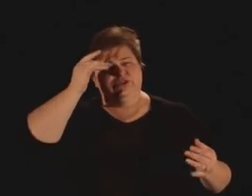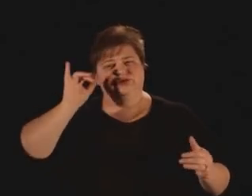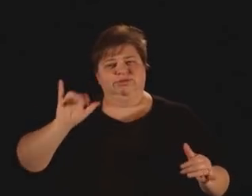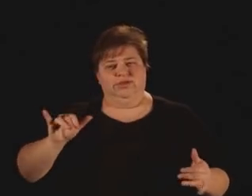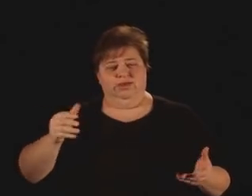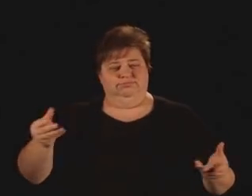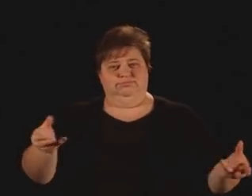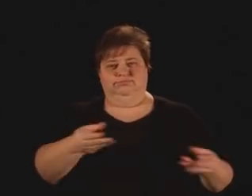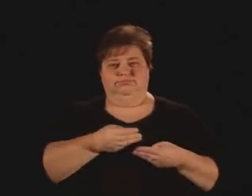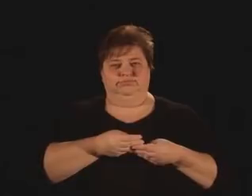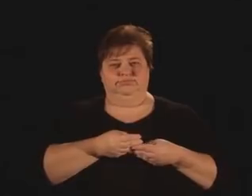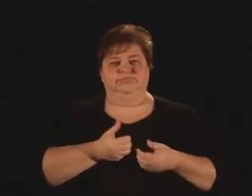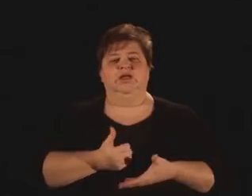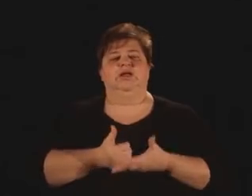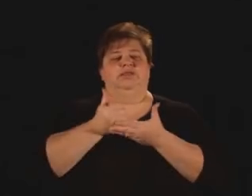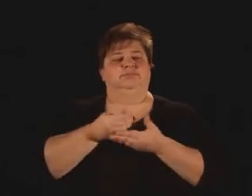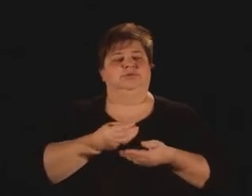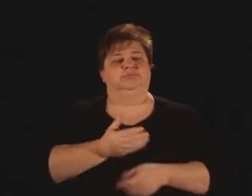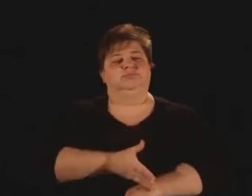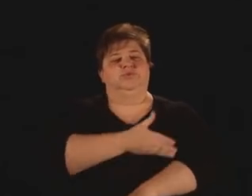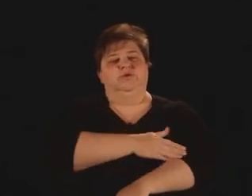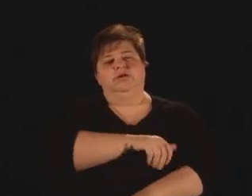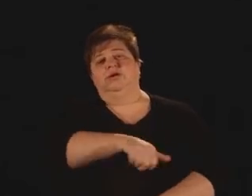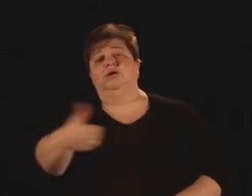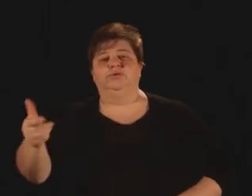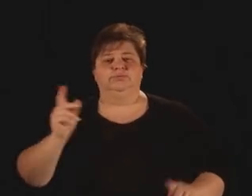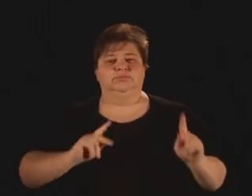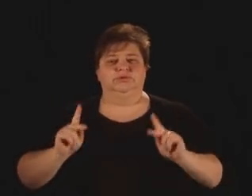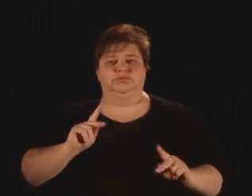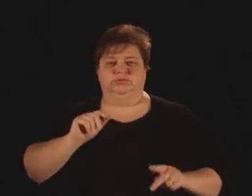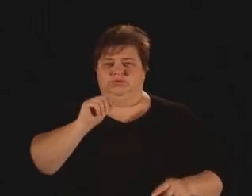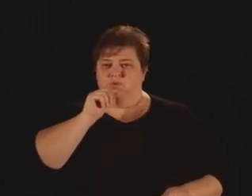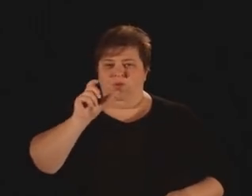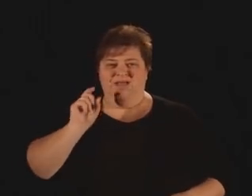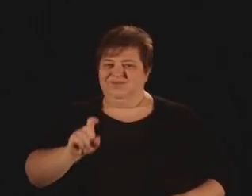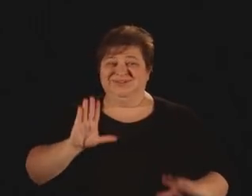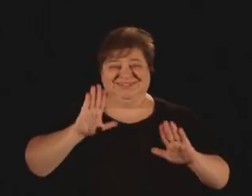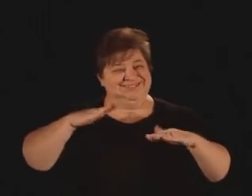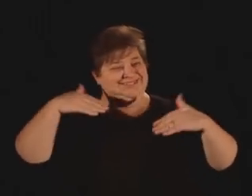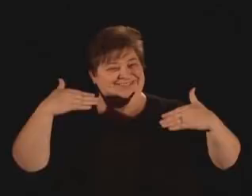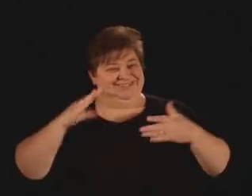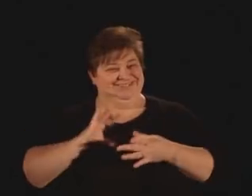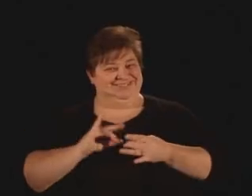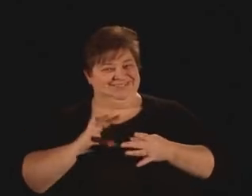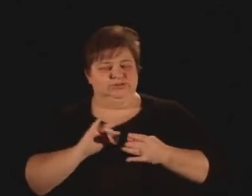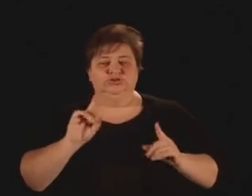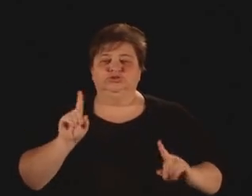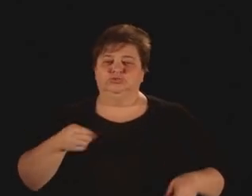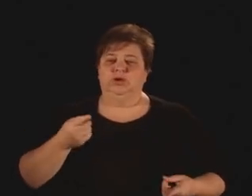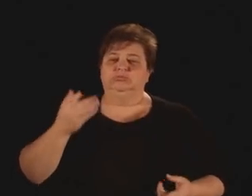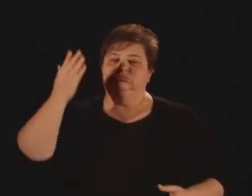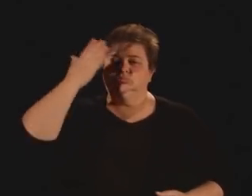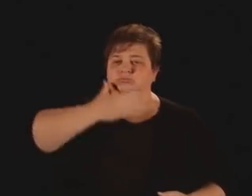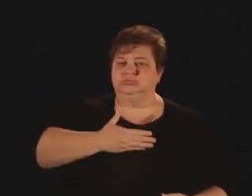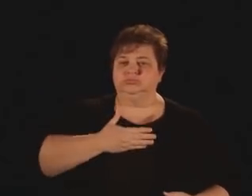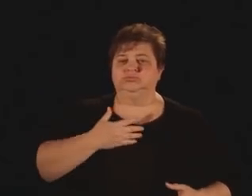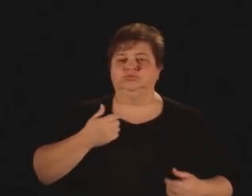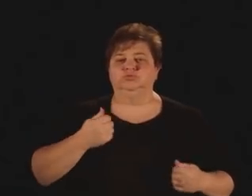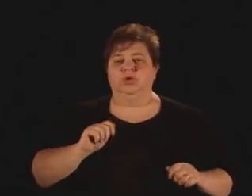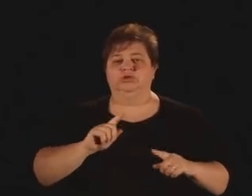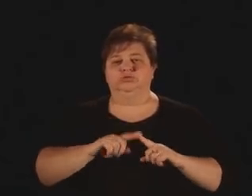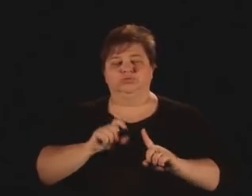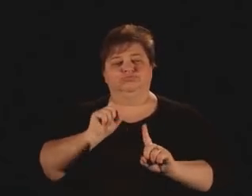you're doing it. One of the ways to trigger surprise is to not smile or not be impressed when that response is